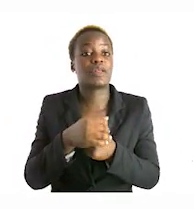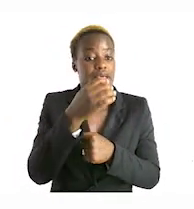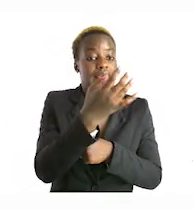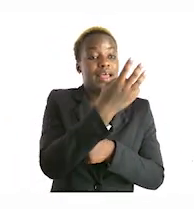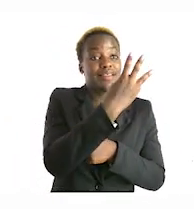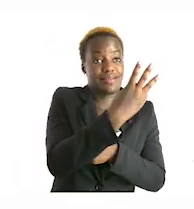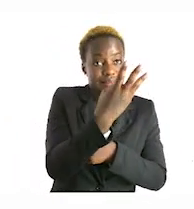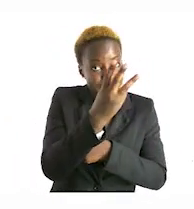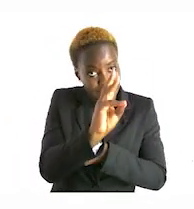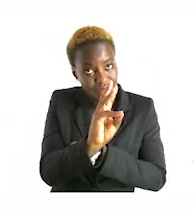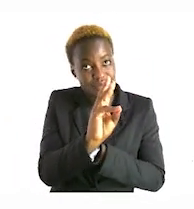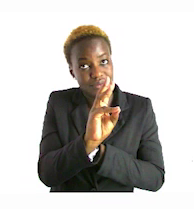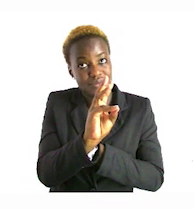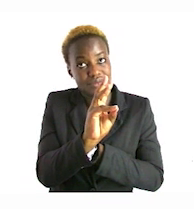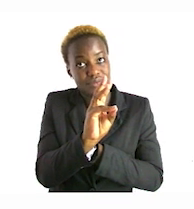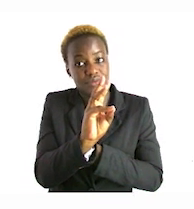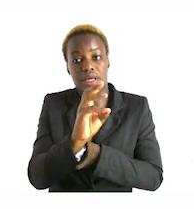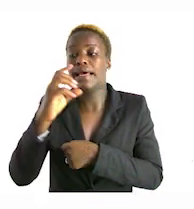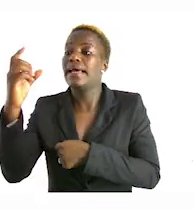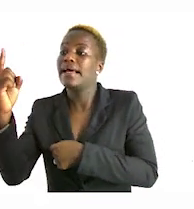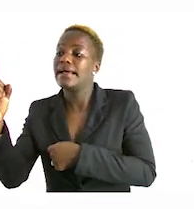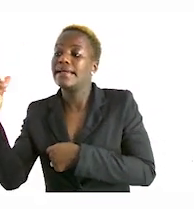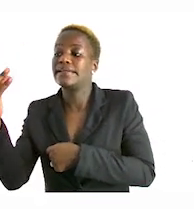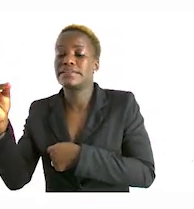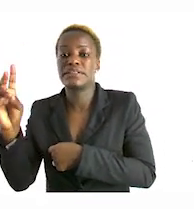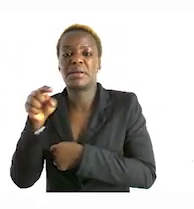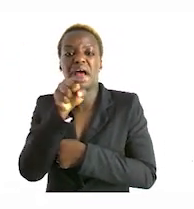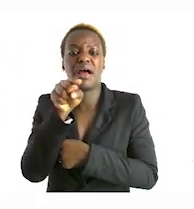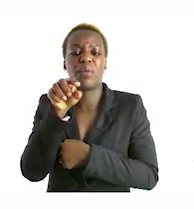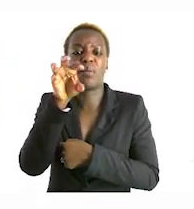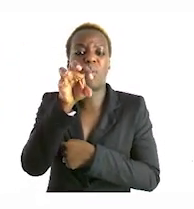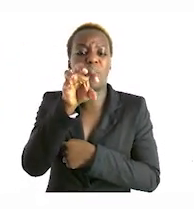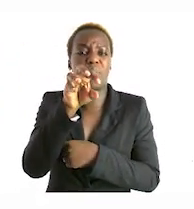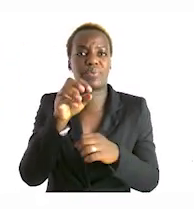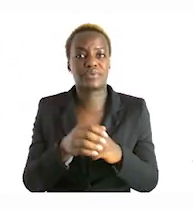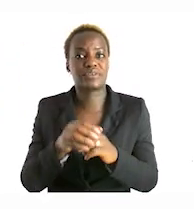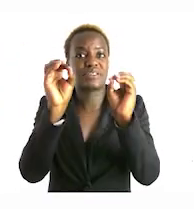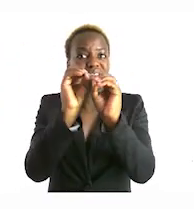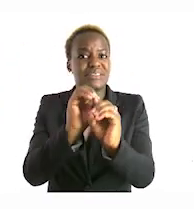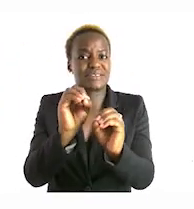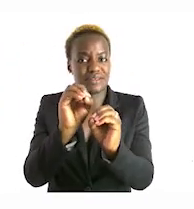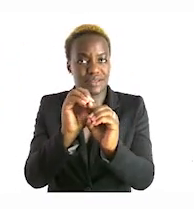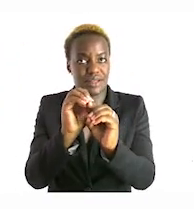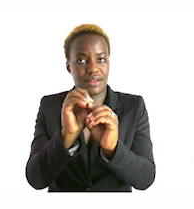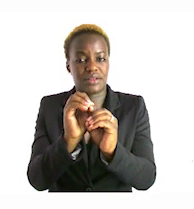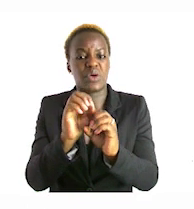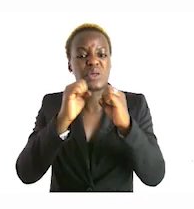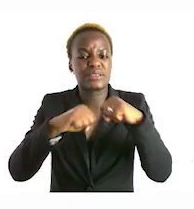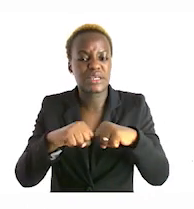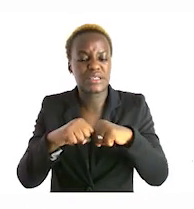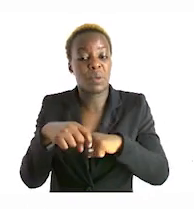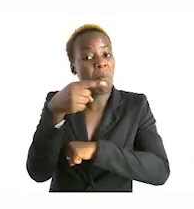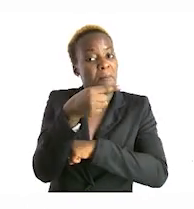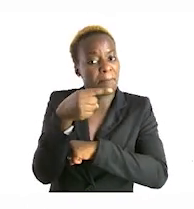and the 18 but between these two numbers we have to decide we have it's going to be